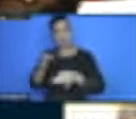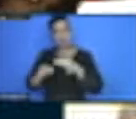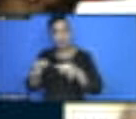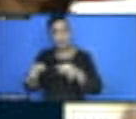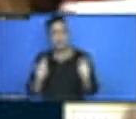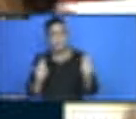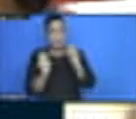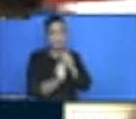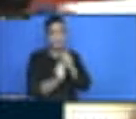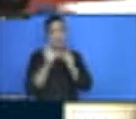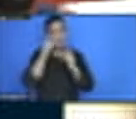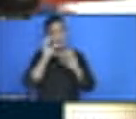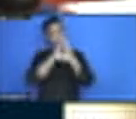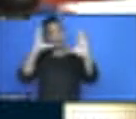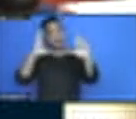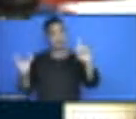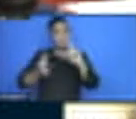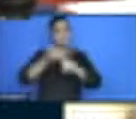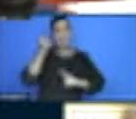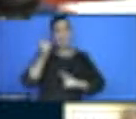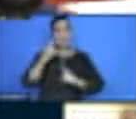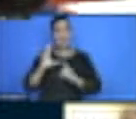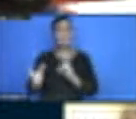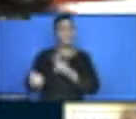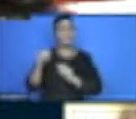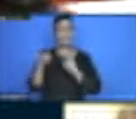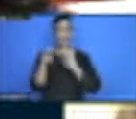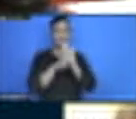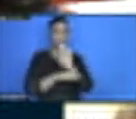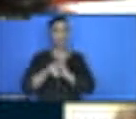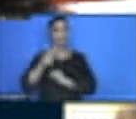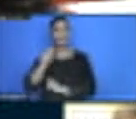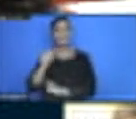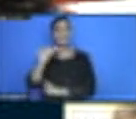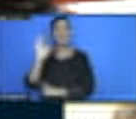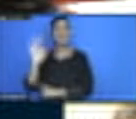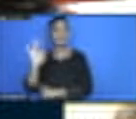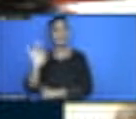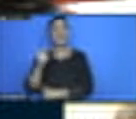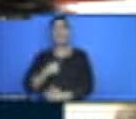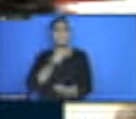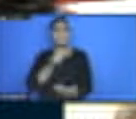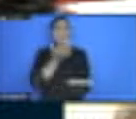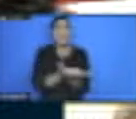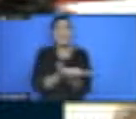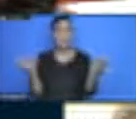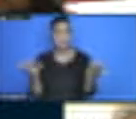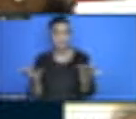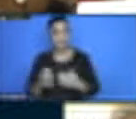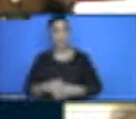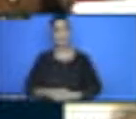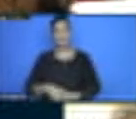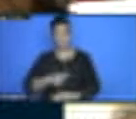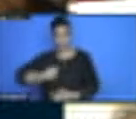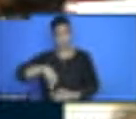of Africa 2063. I propose that let us encourage the